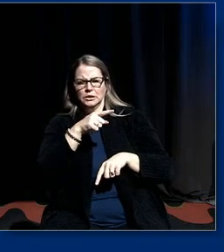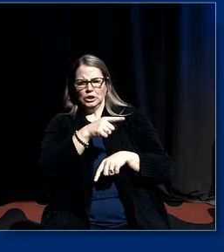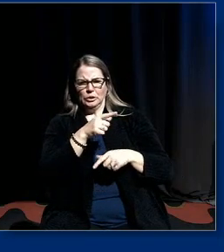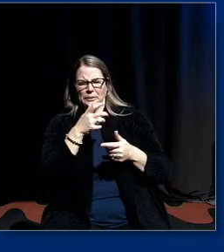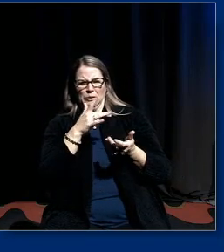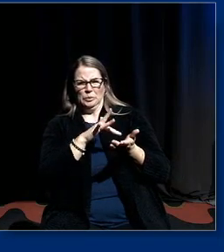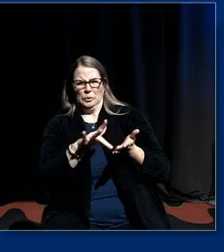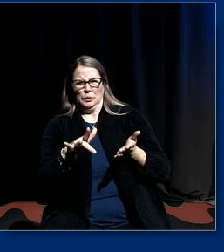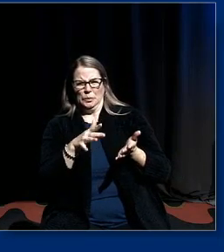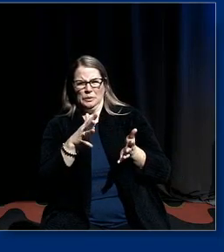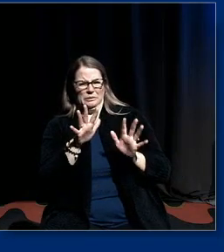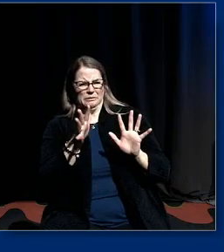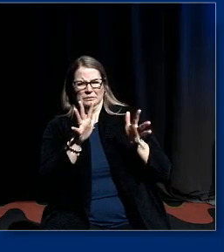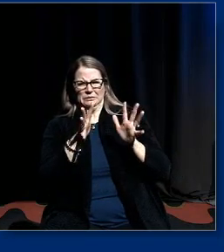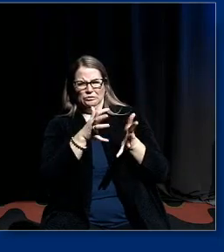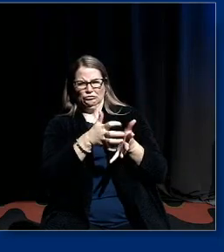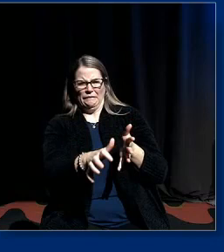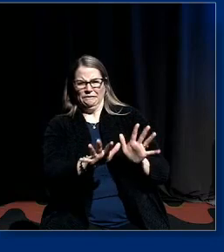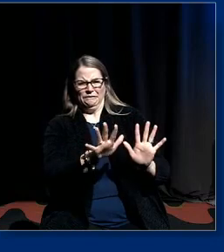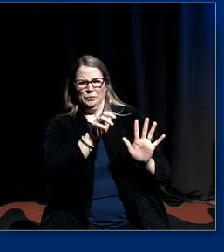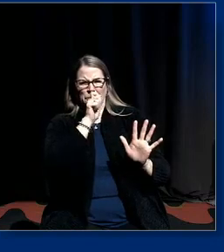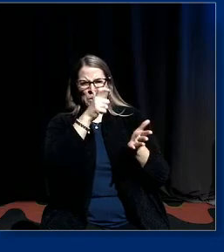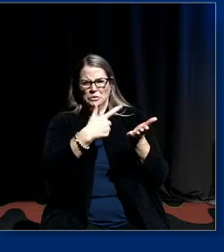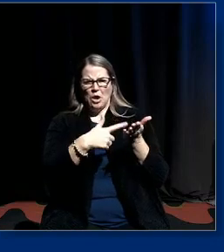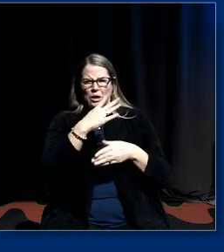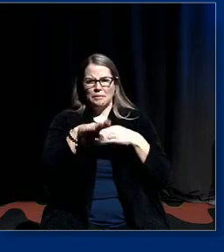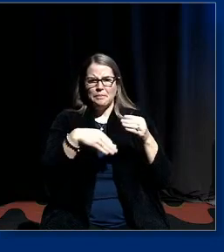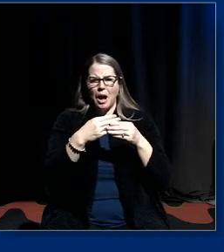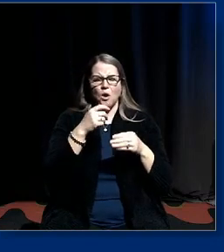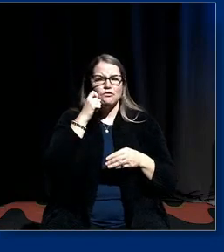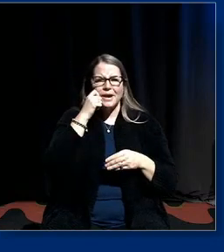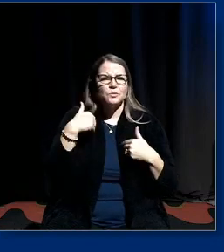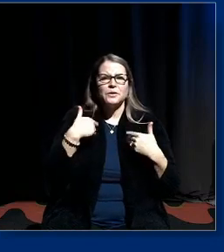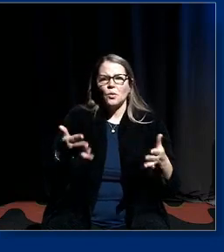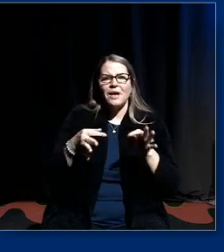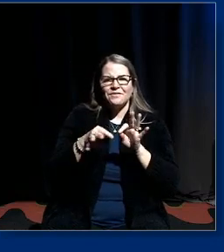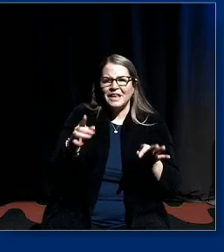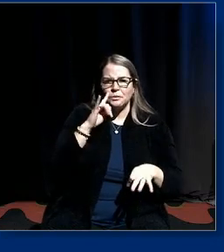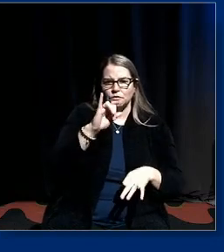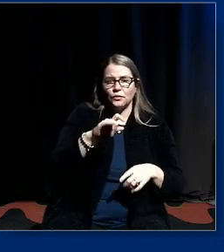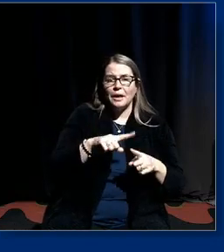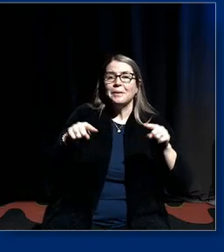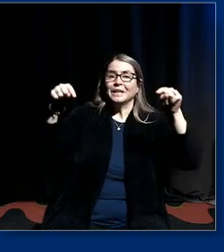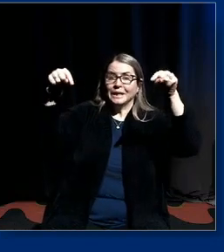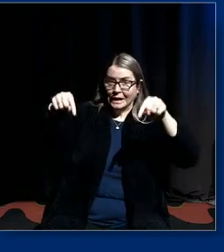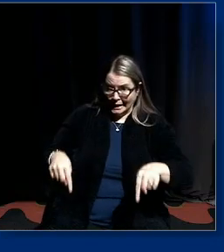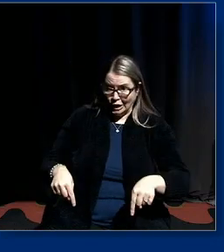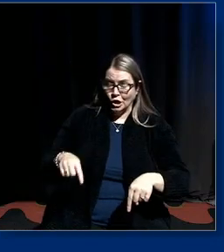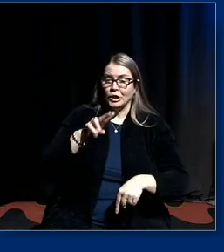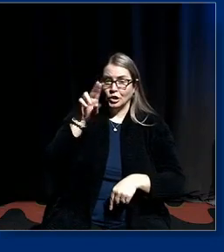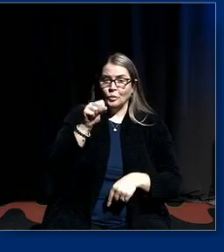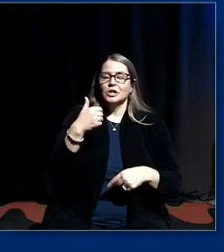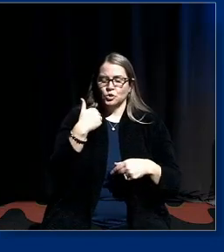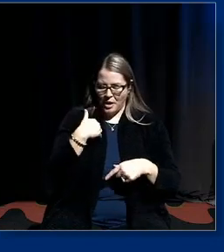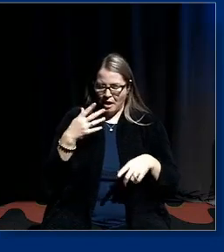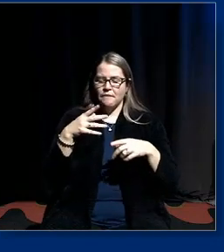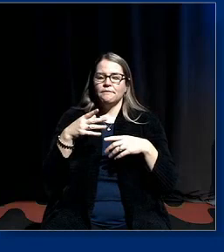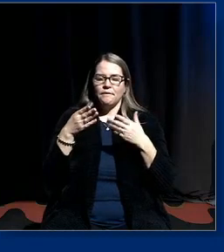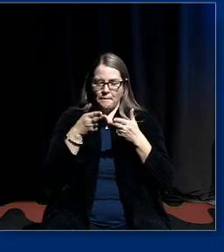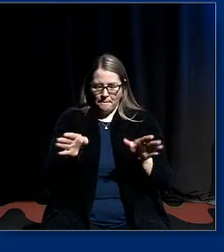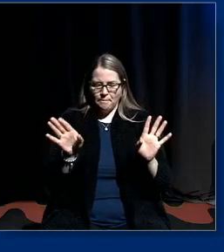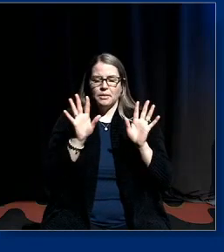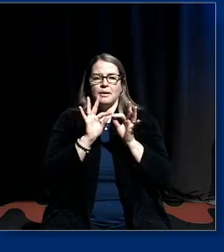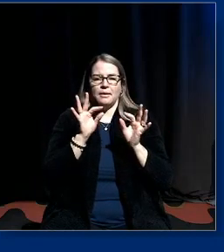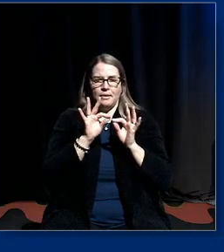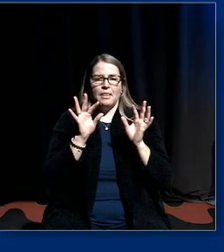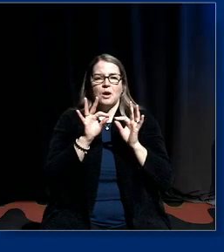bit rude we don't really talk about race we don't have a language for it whereas here there's a public language for race uh and less so